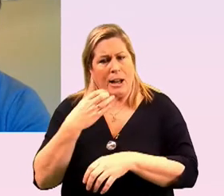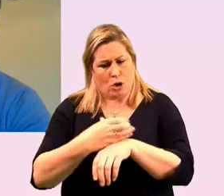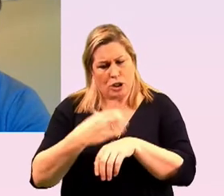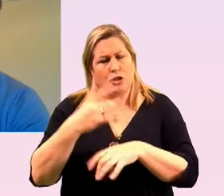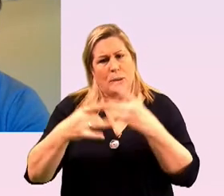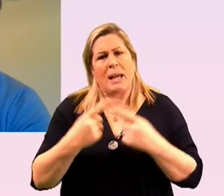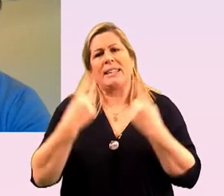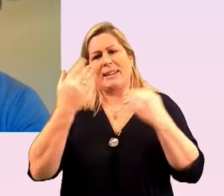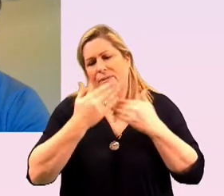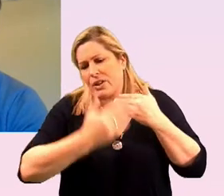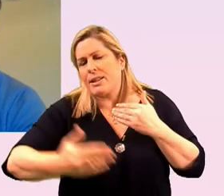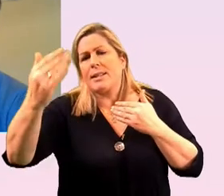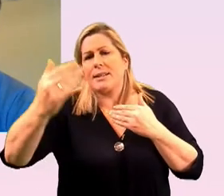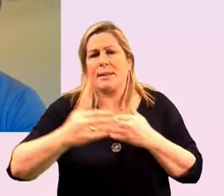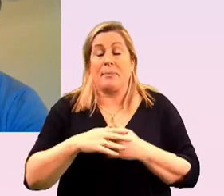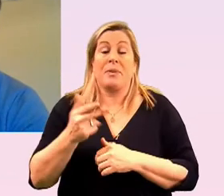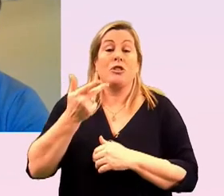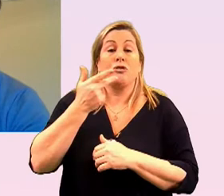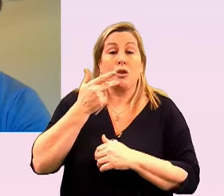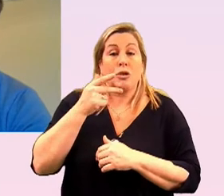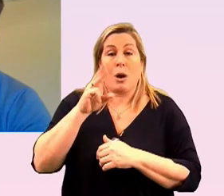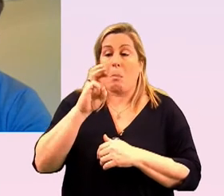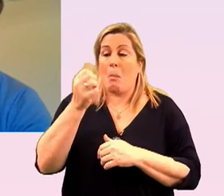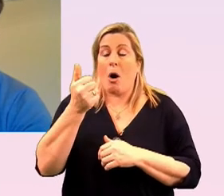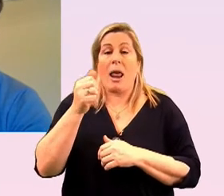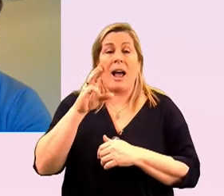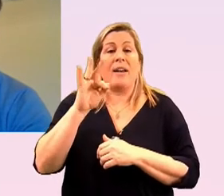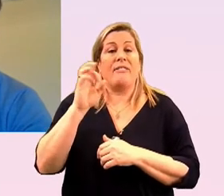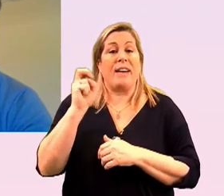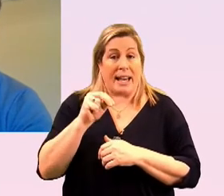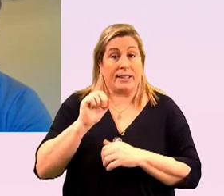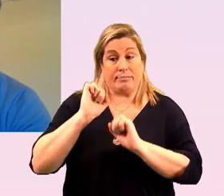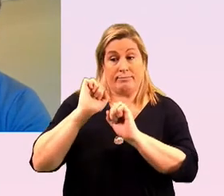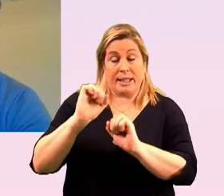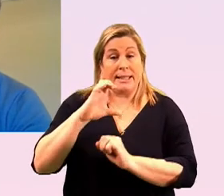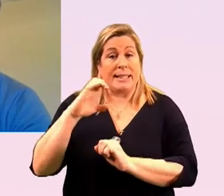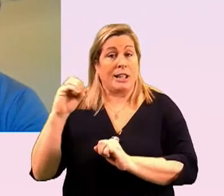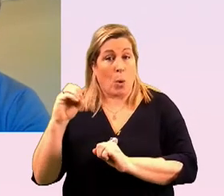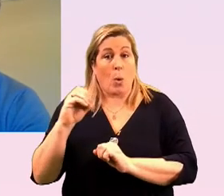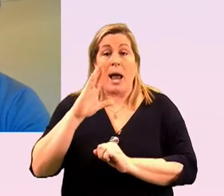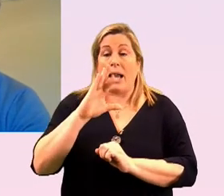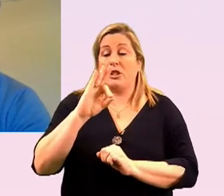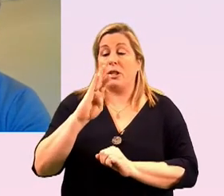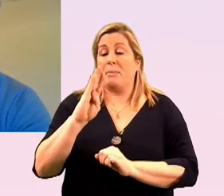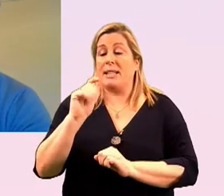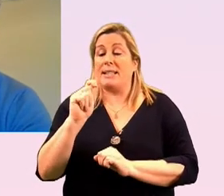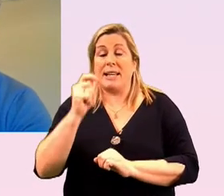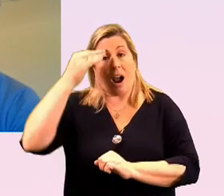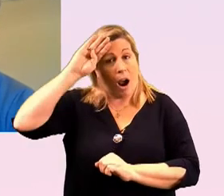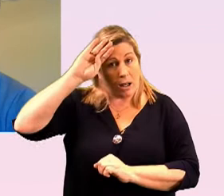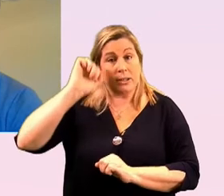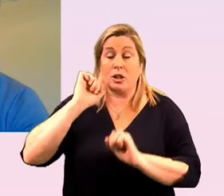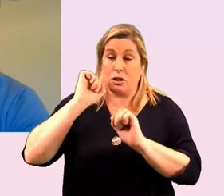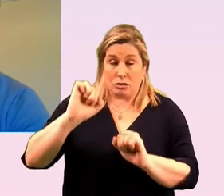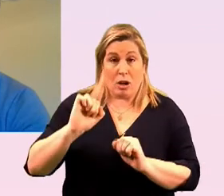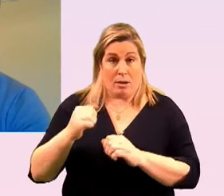our third speaker is paula fagan and paula is the ceo of lgbt ireland a veteran of